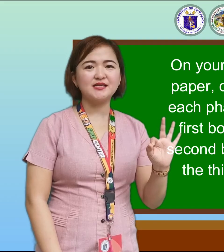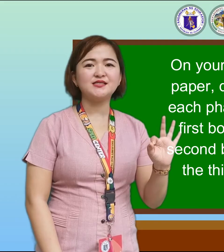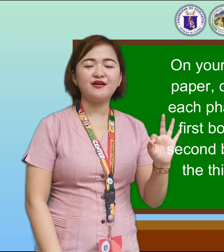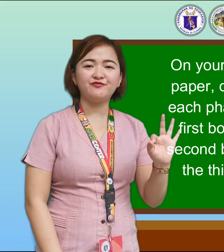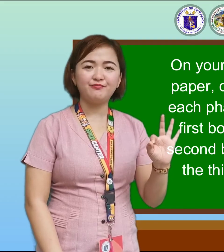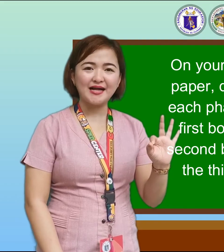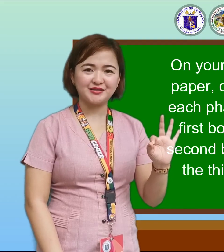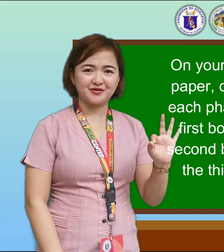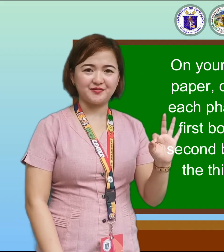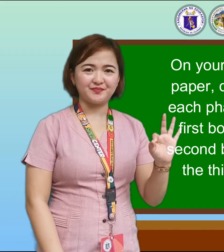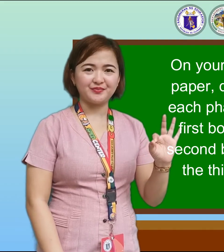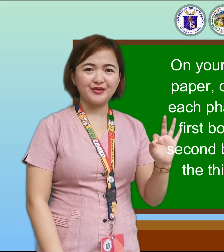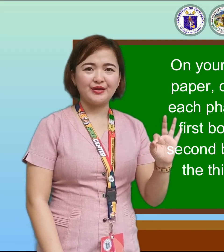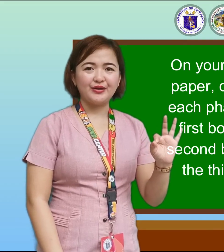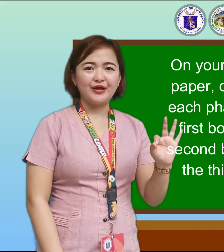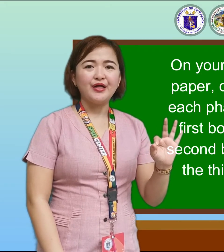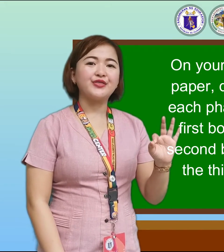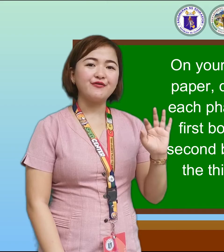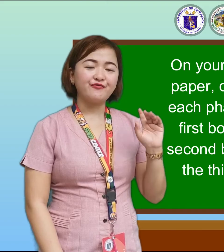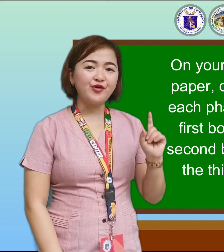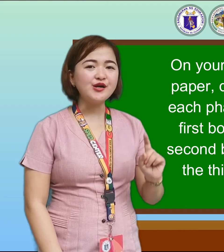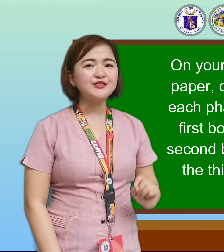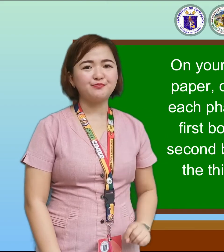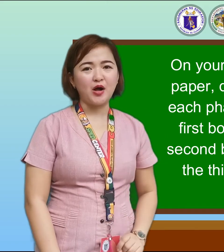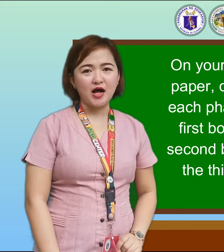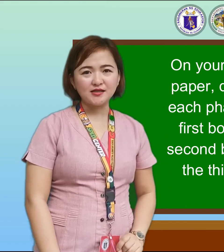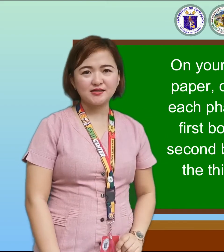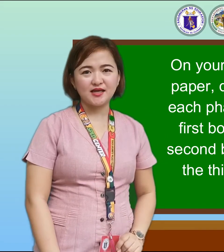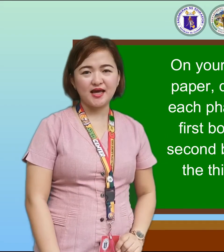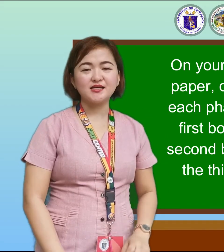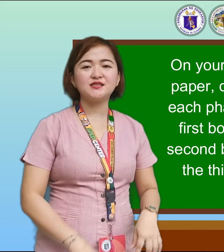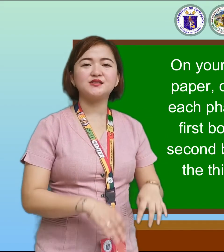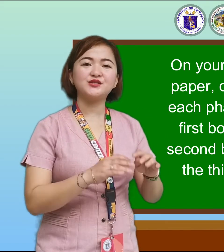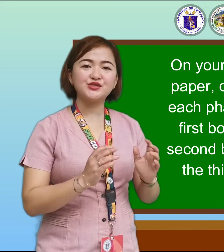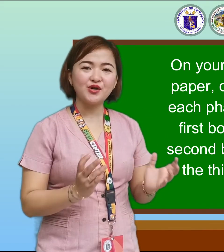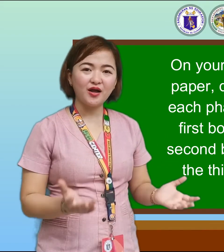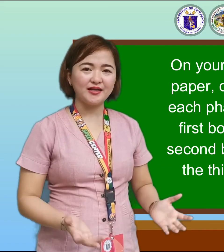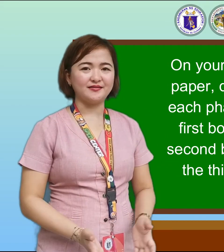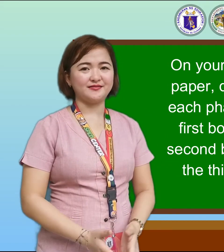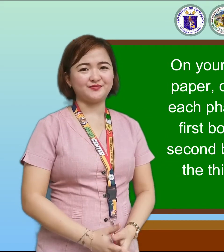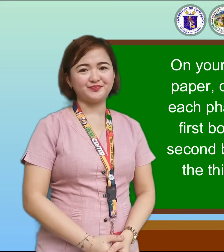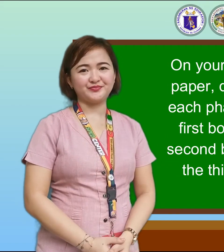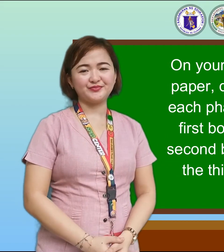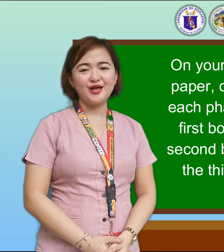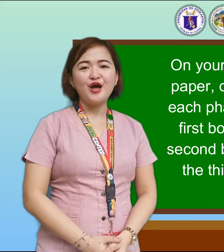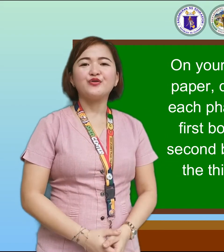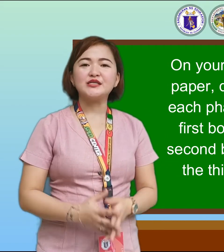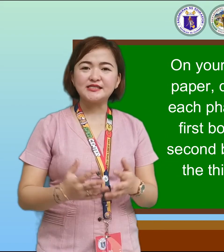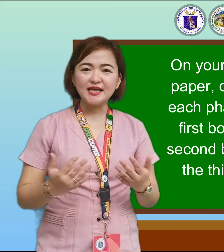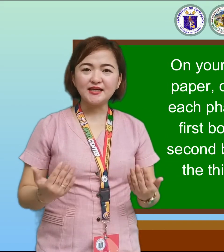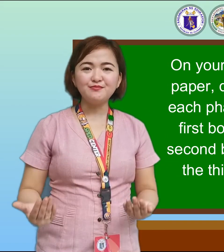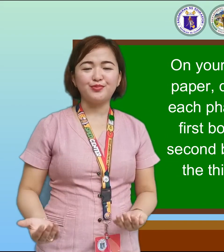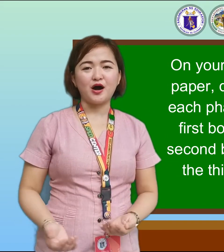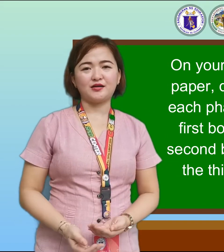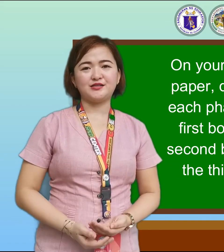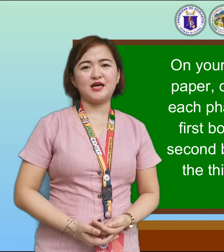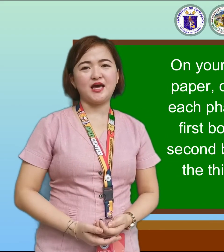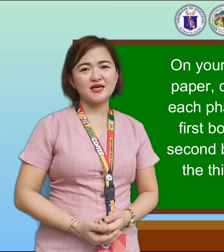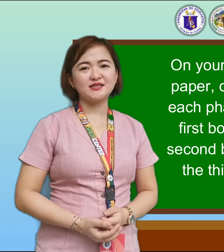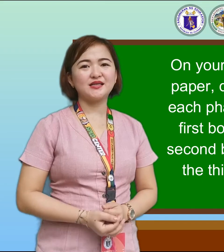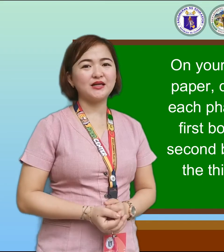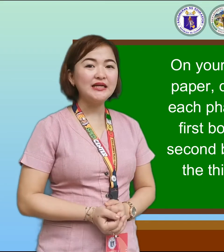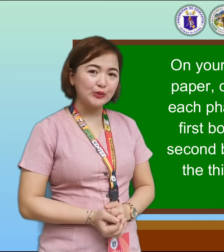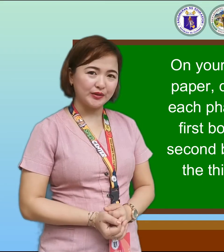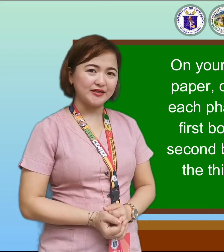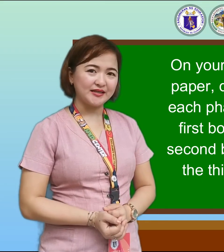phases of matter. The first box is the solid. The second box